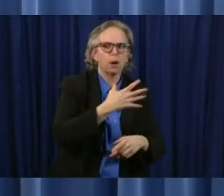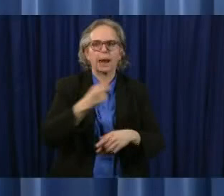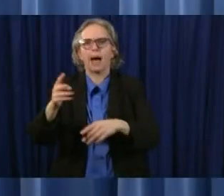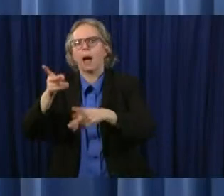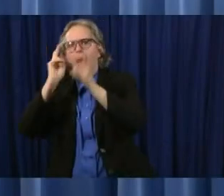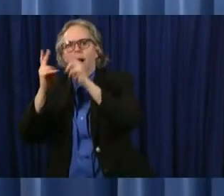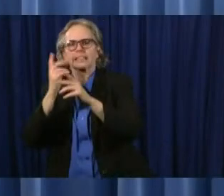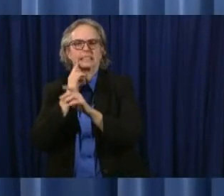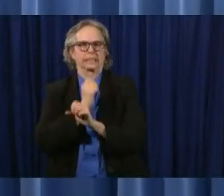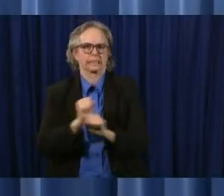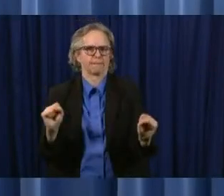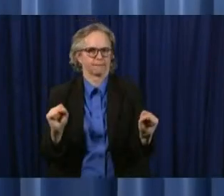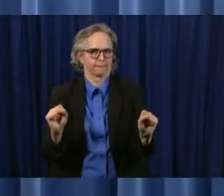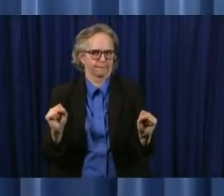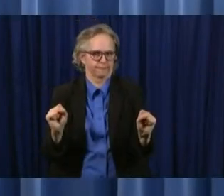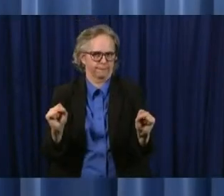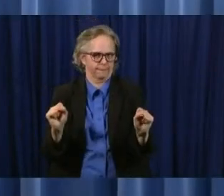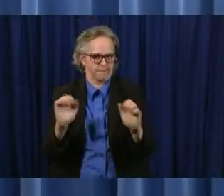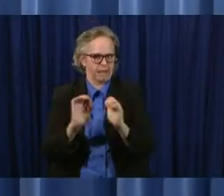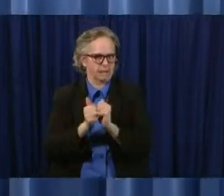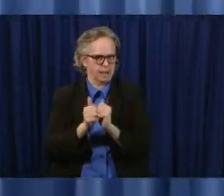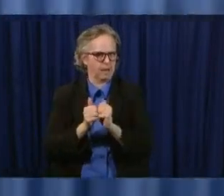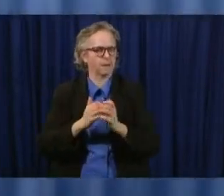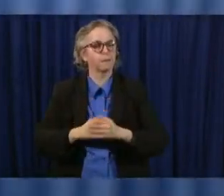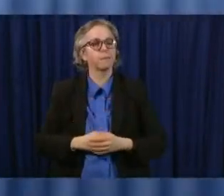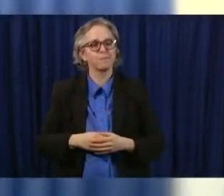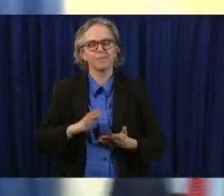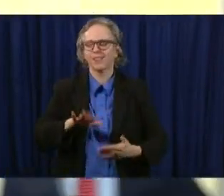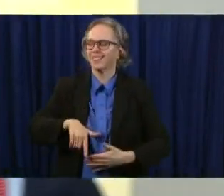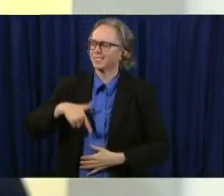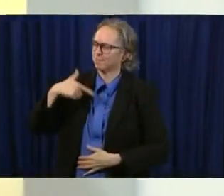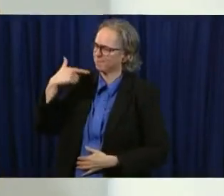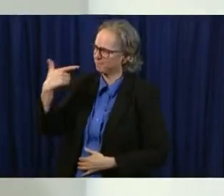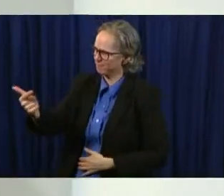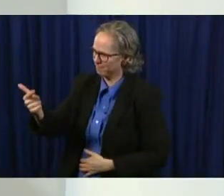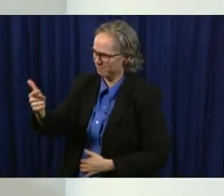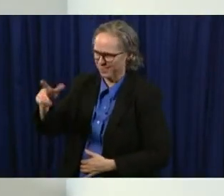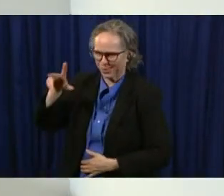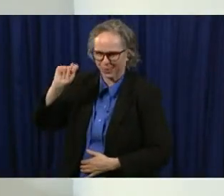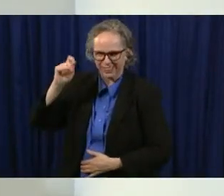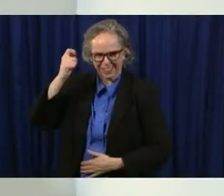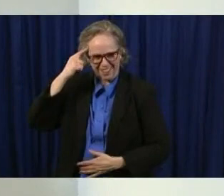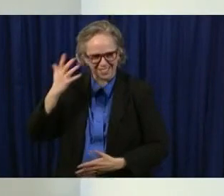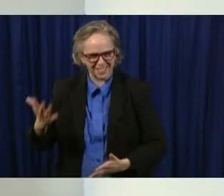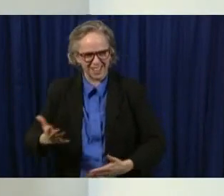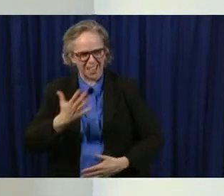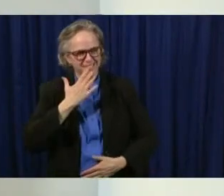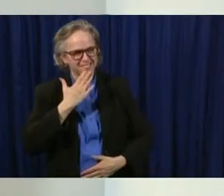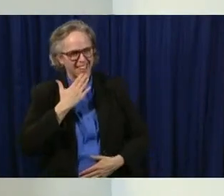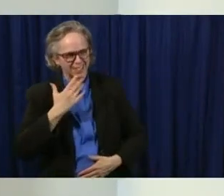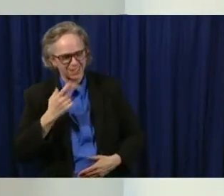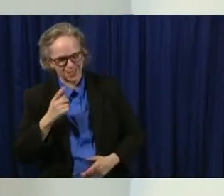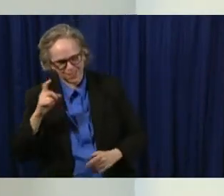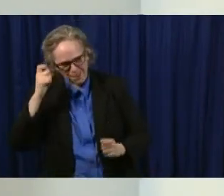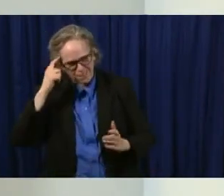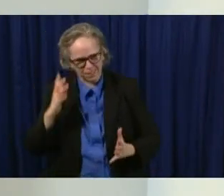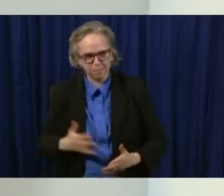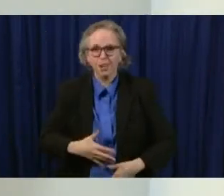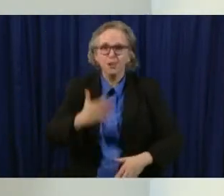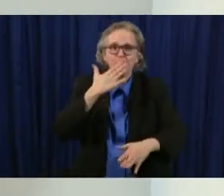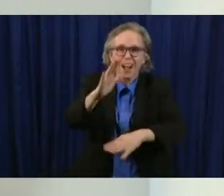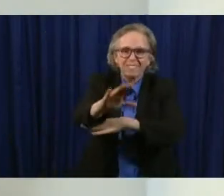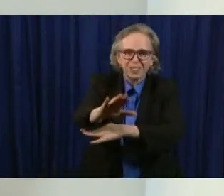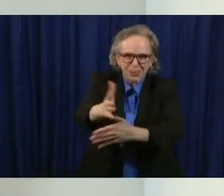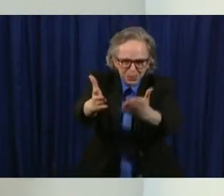in this area antenna governor thank you governor uh good afternoon uh